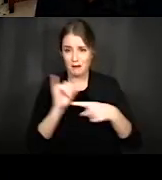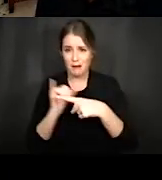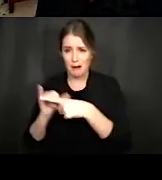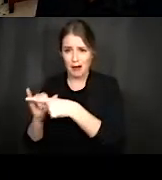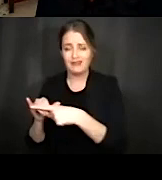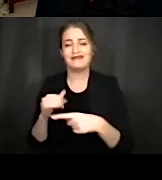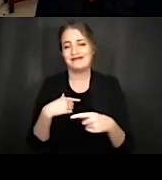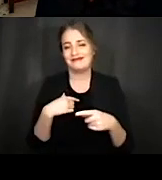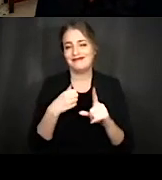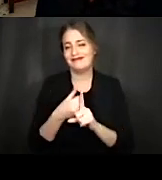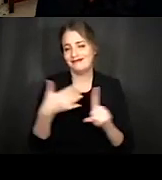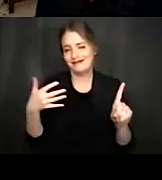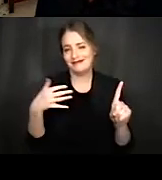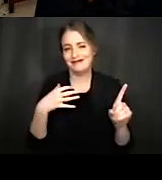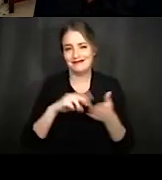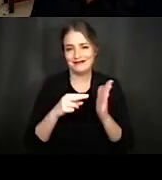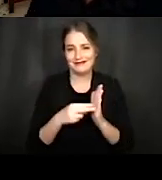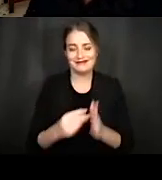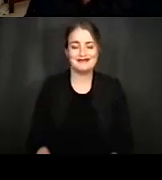because it's a little dense.